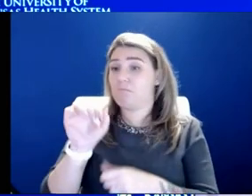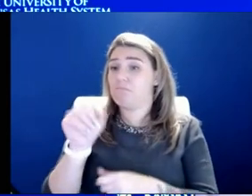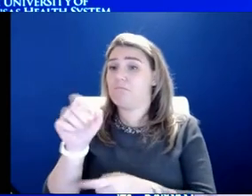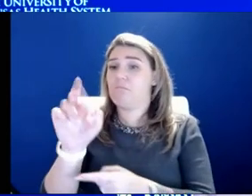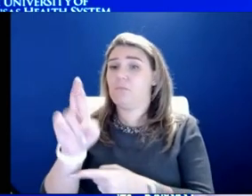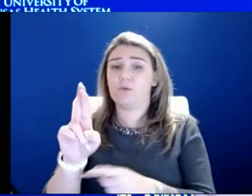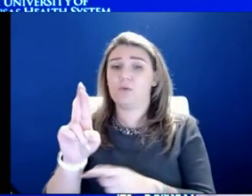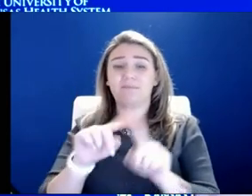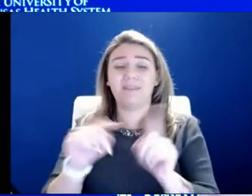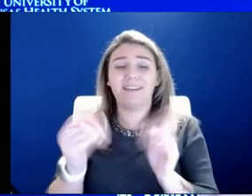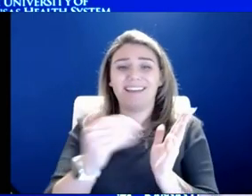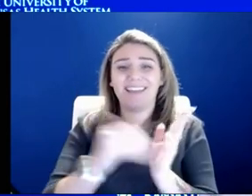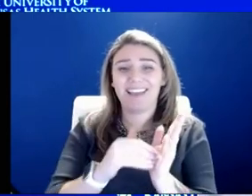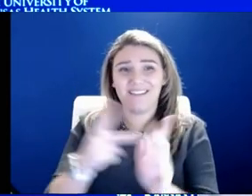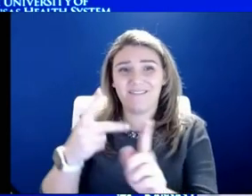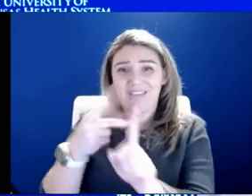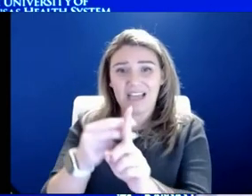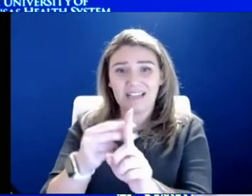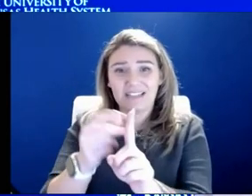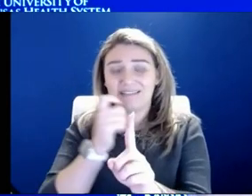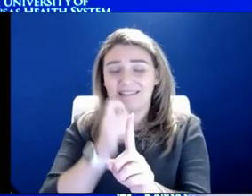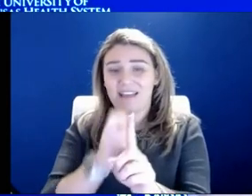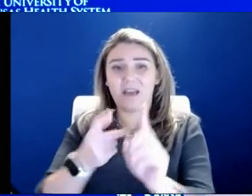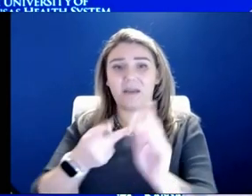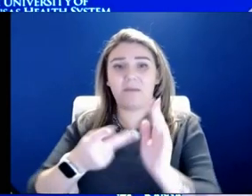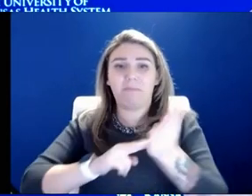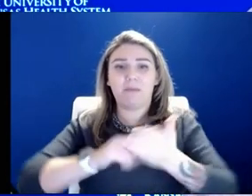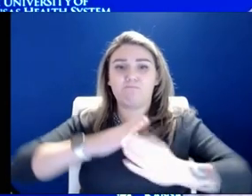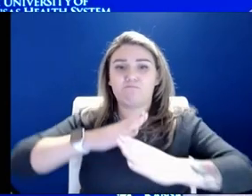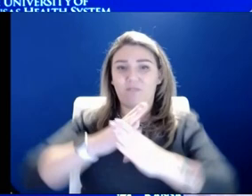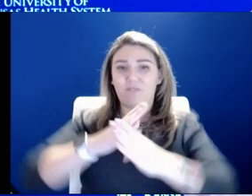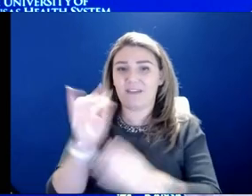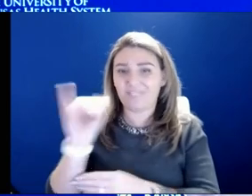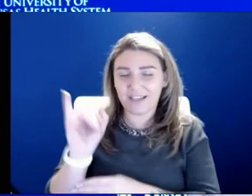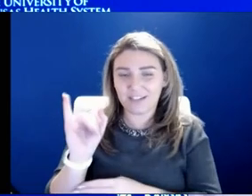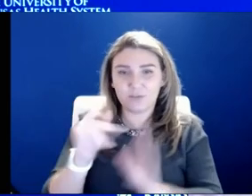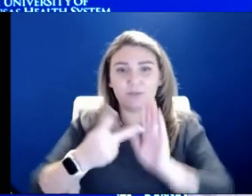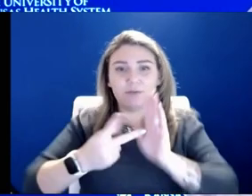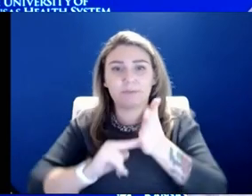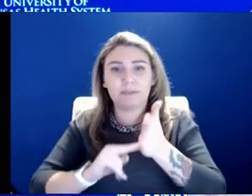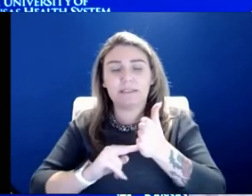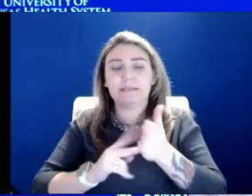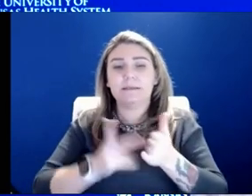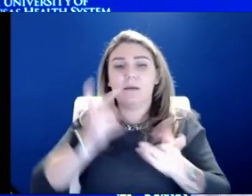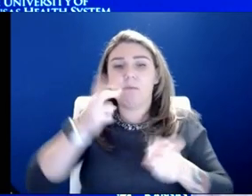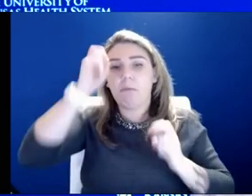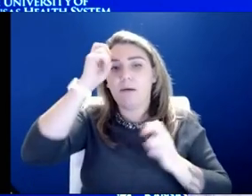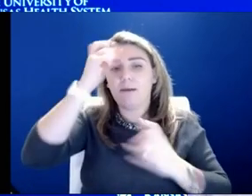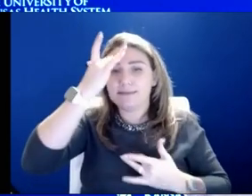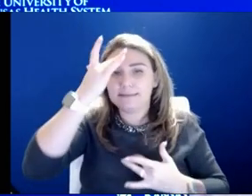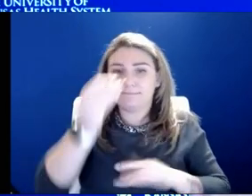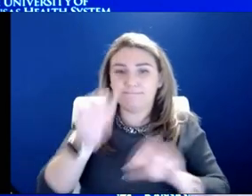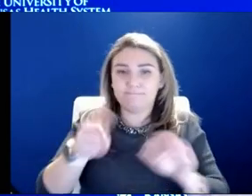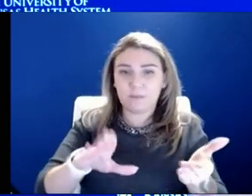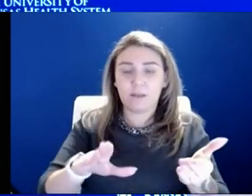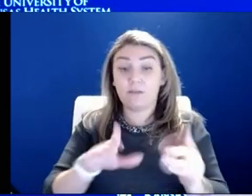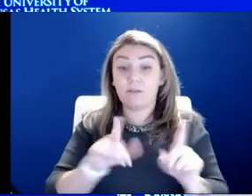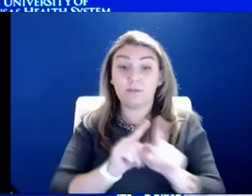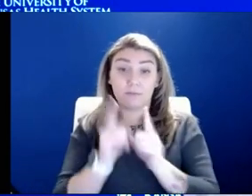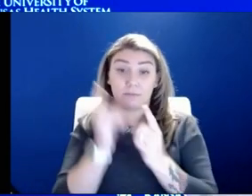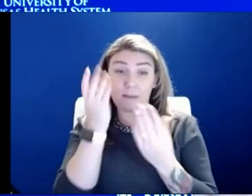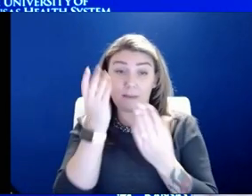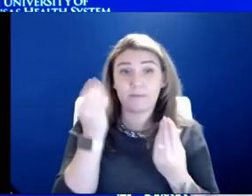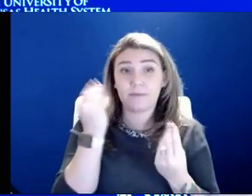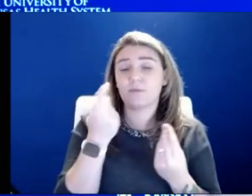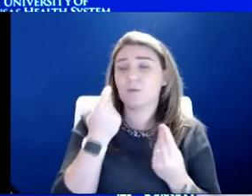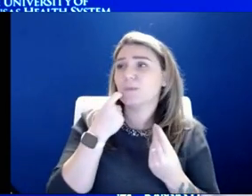vaccines are not meant to prevent infection. They are meant to prevent severe disease. There is also a thought there was a recent